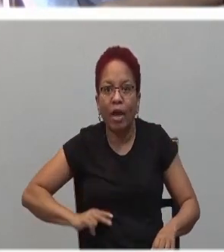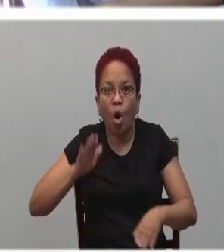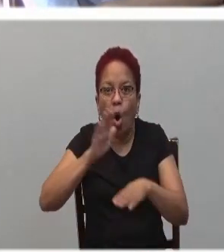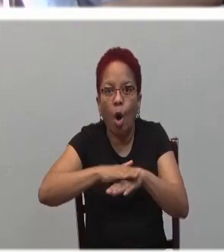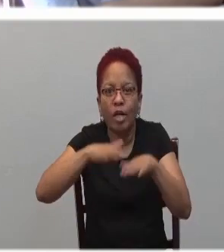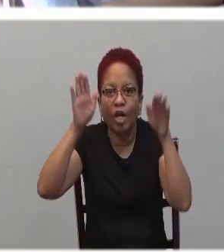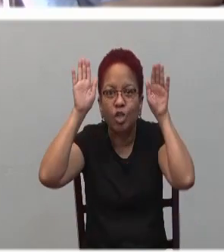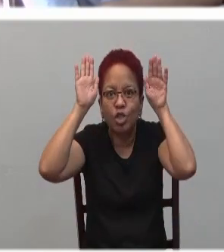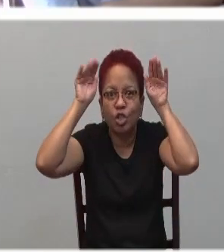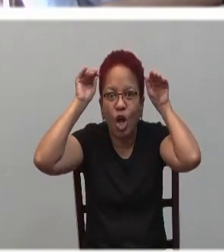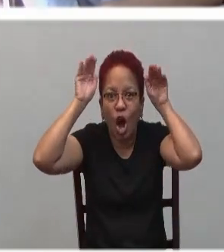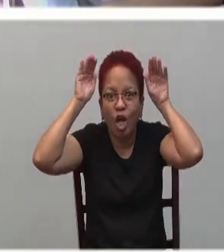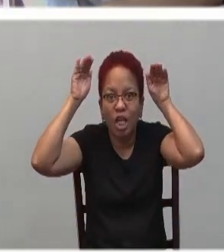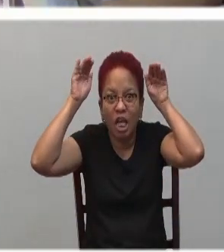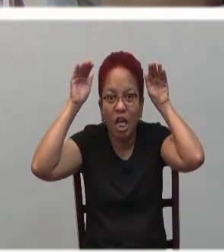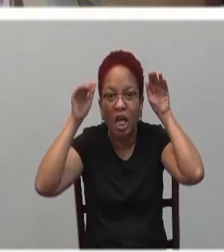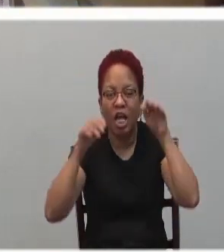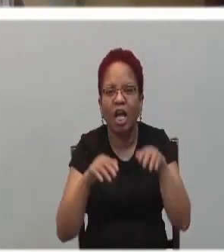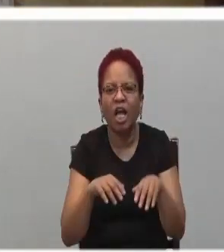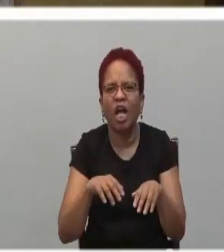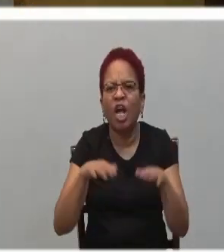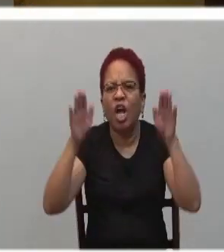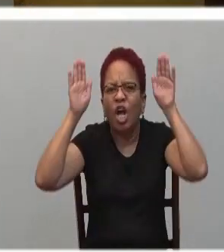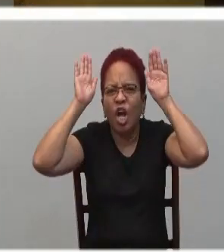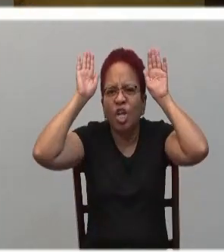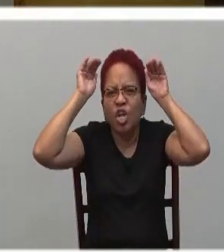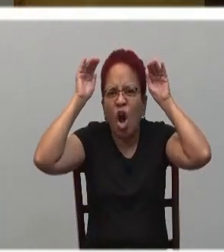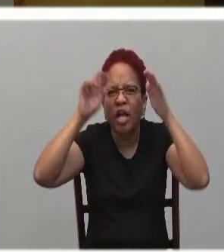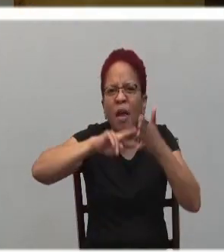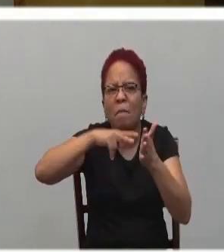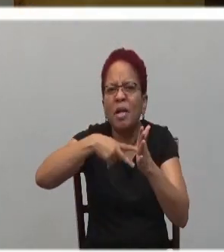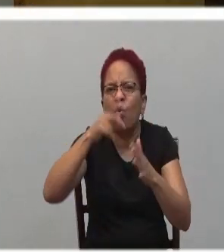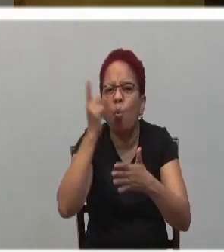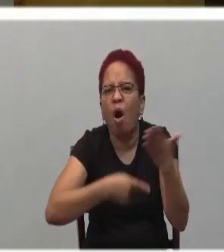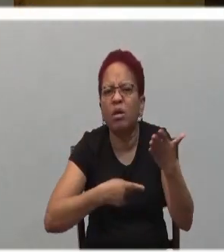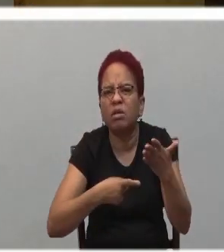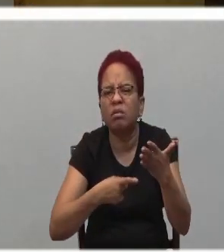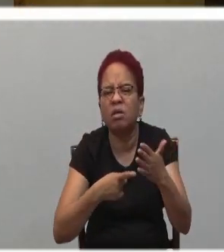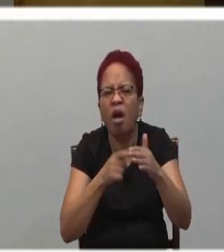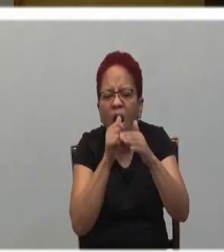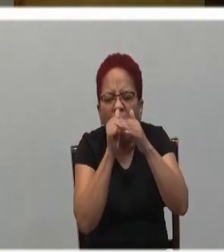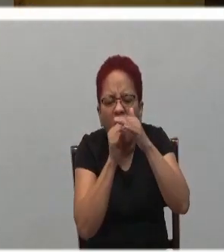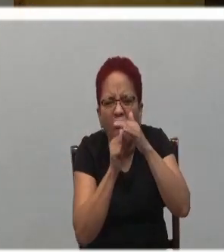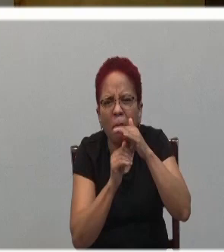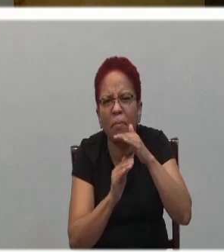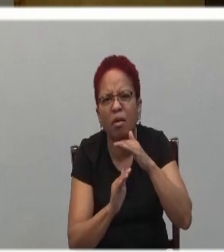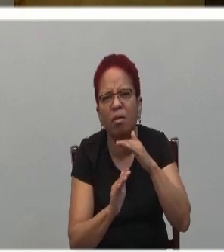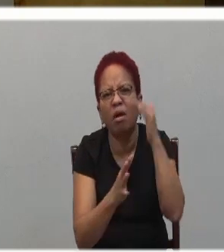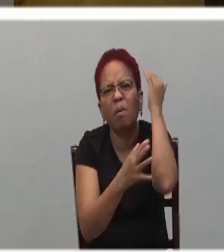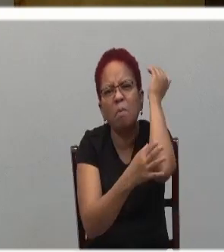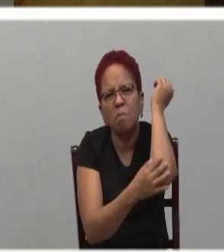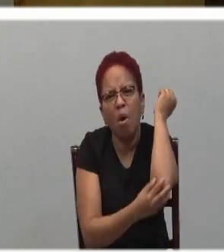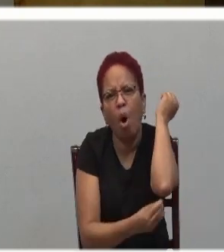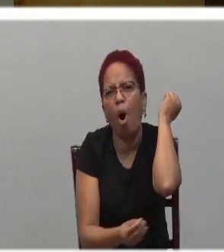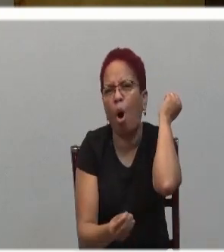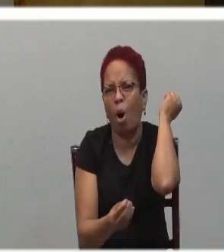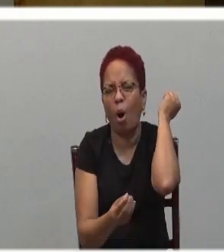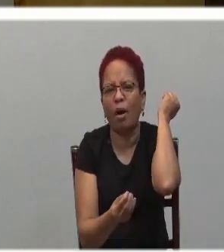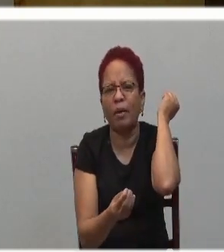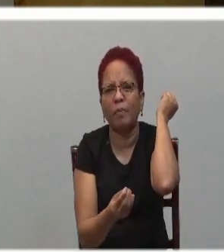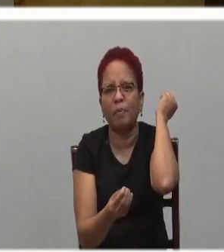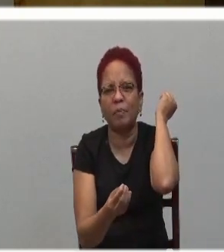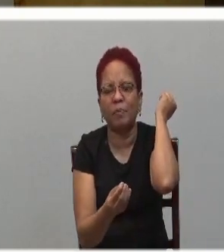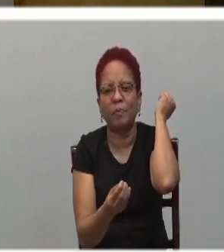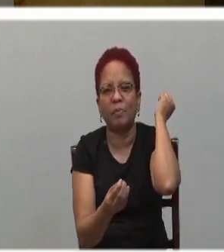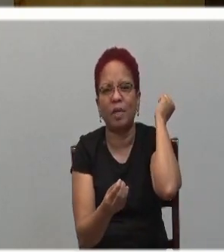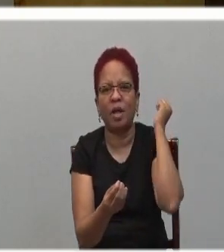The donkey is a symbol of powerlessness, a symbol of humility. And so the image